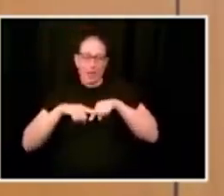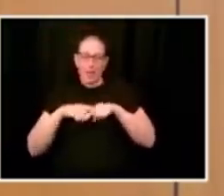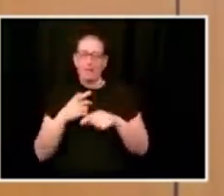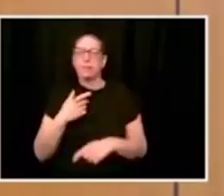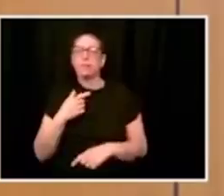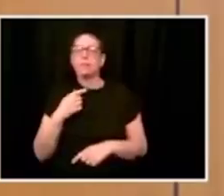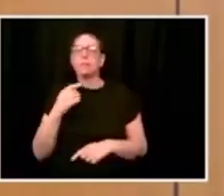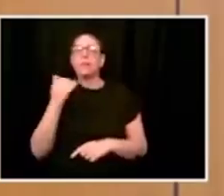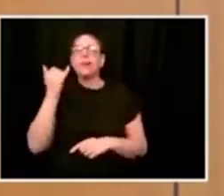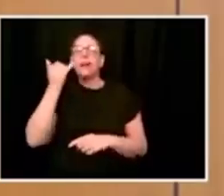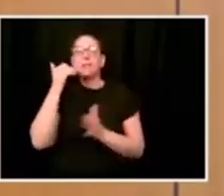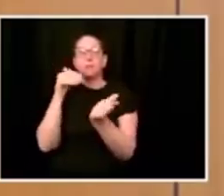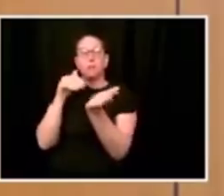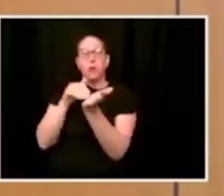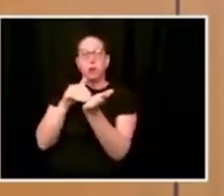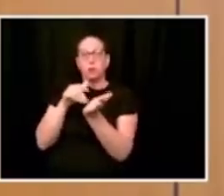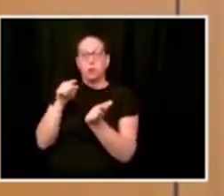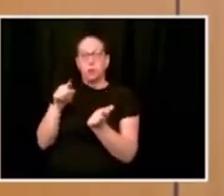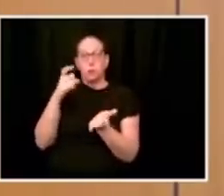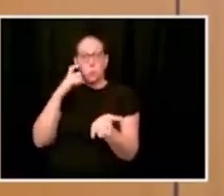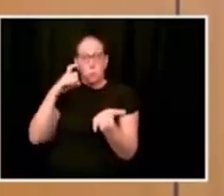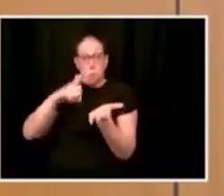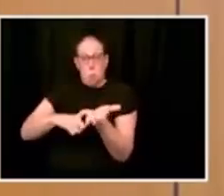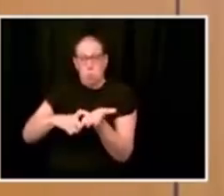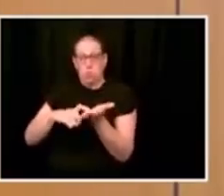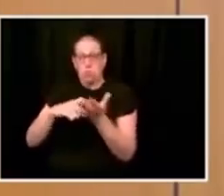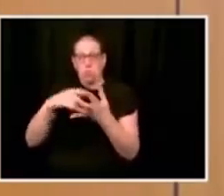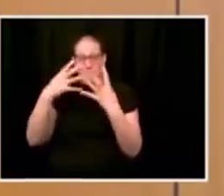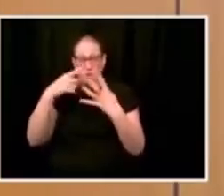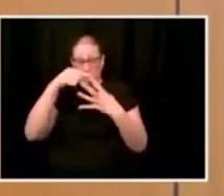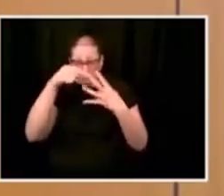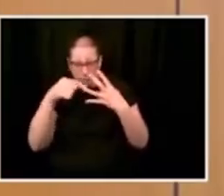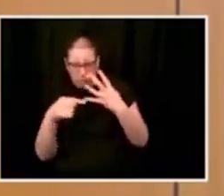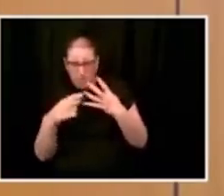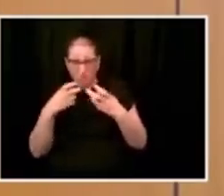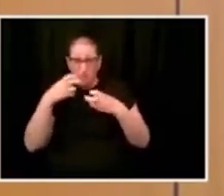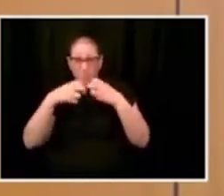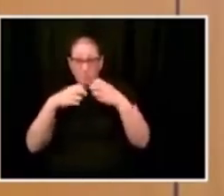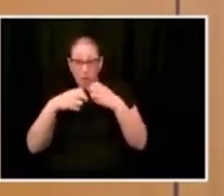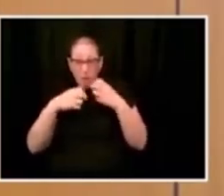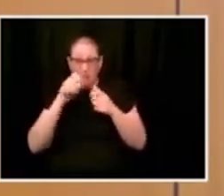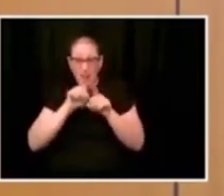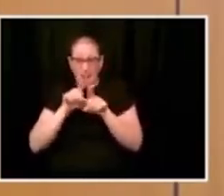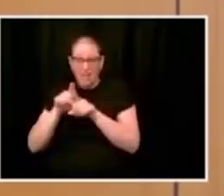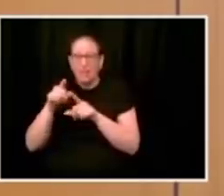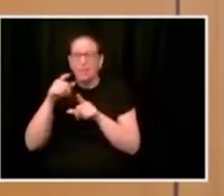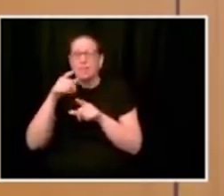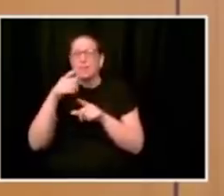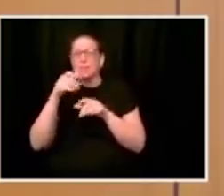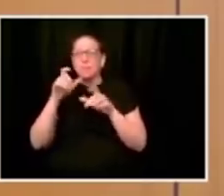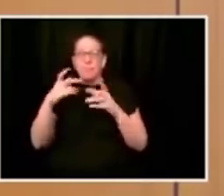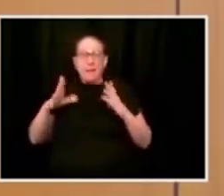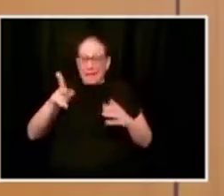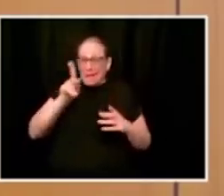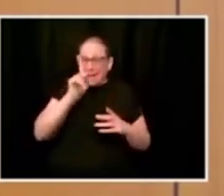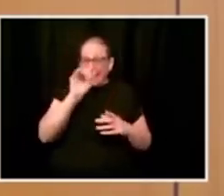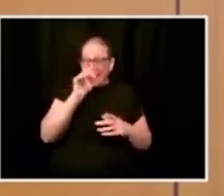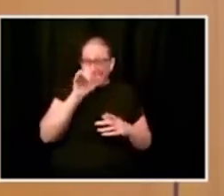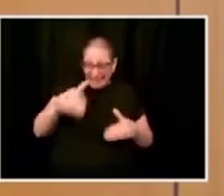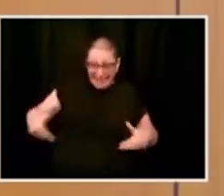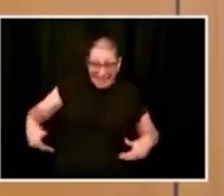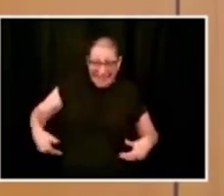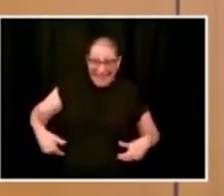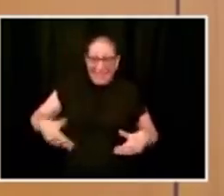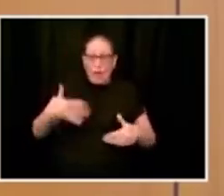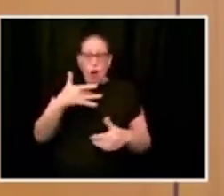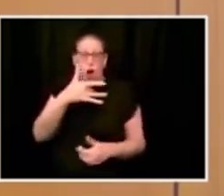this is something obviously that is incredibly concerning because the best way to ensure that